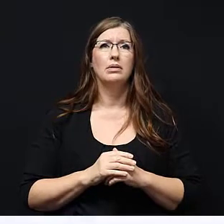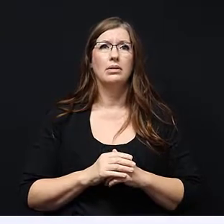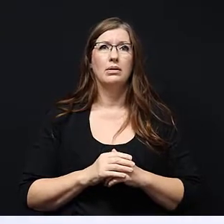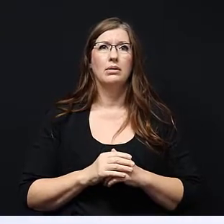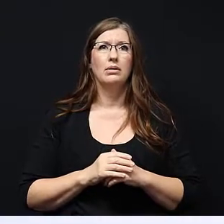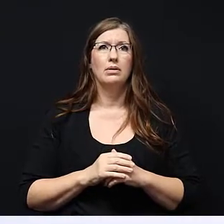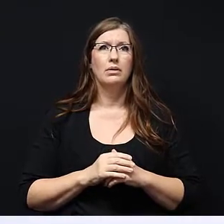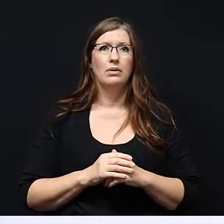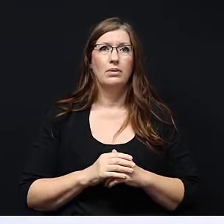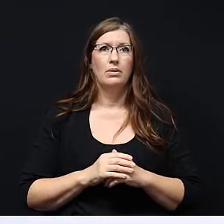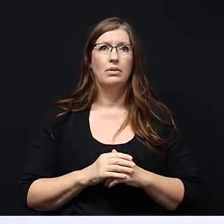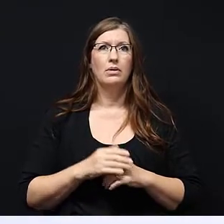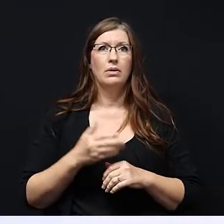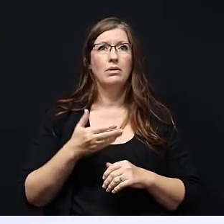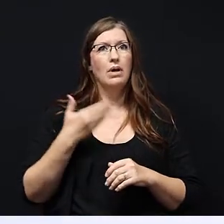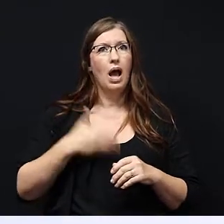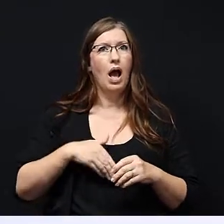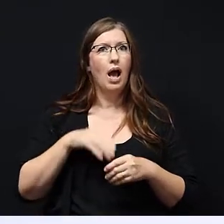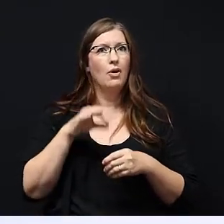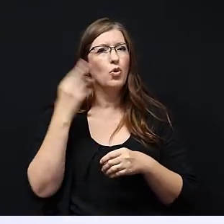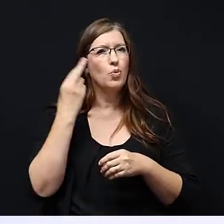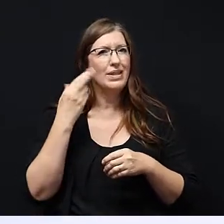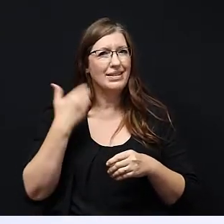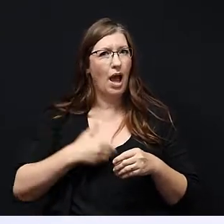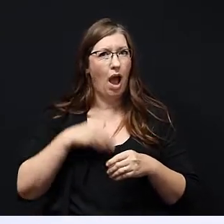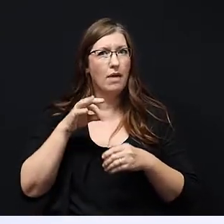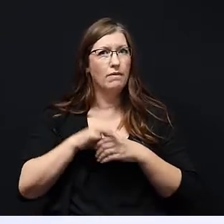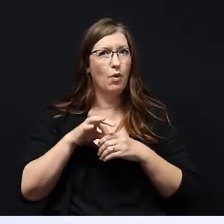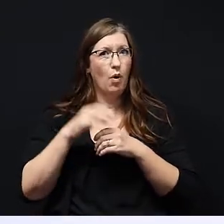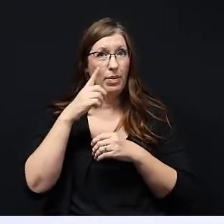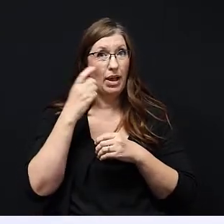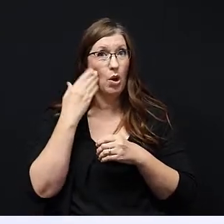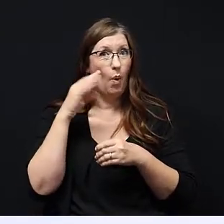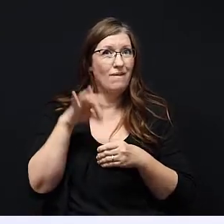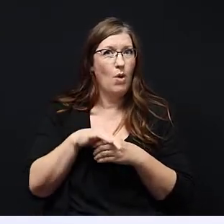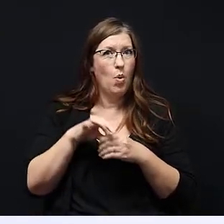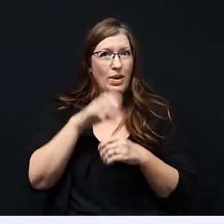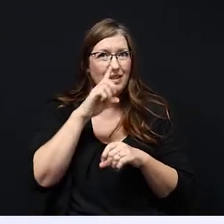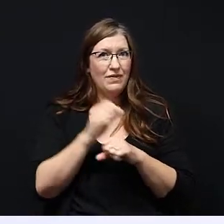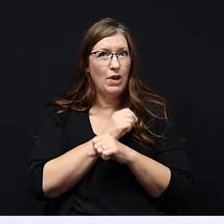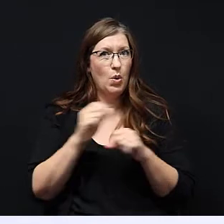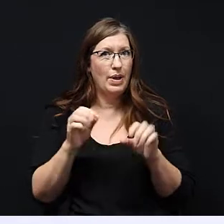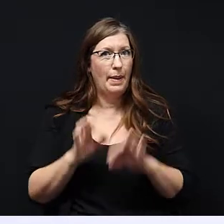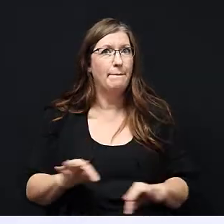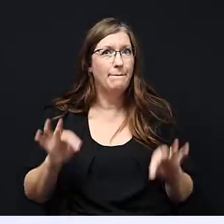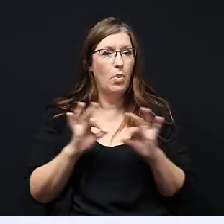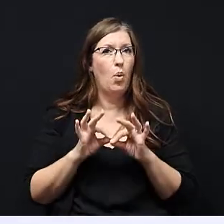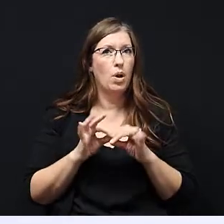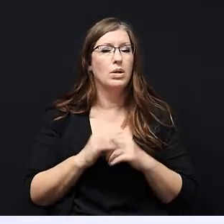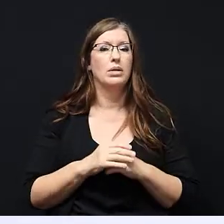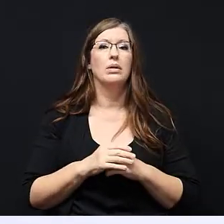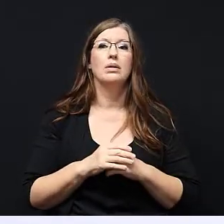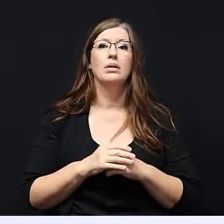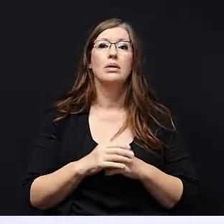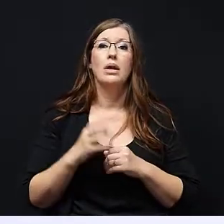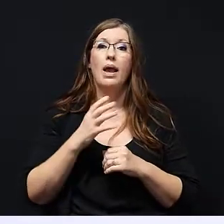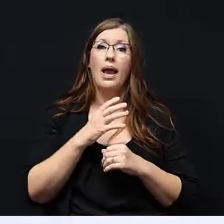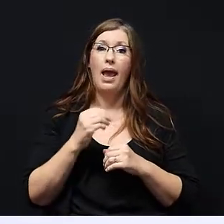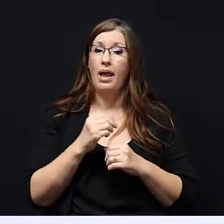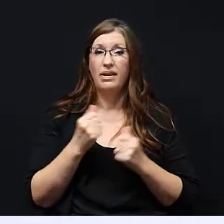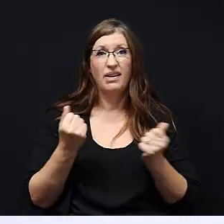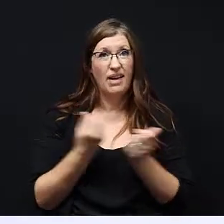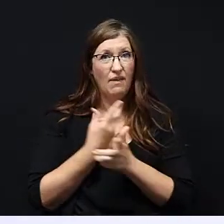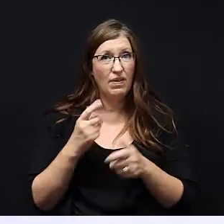I really want to vote because I know that the voting is very important to vote and